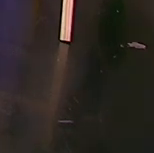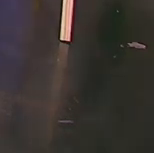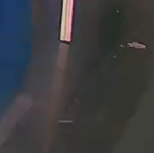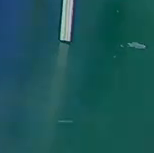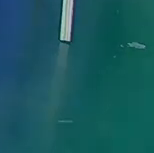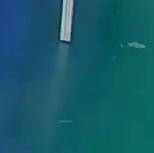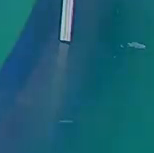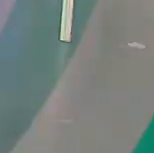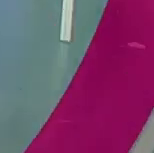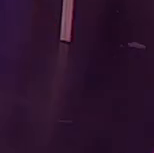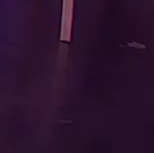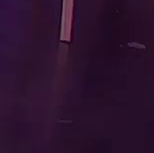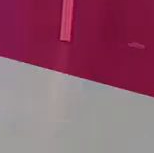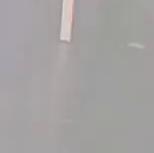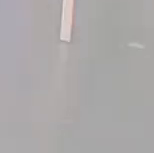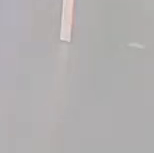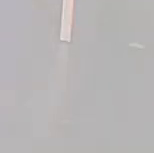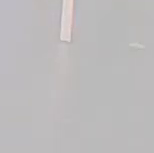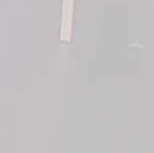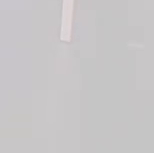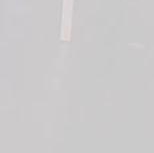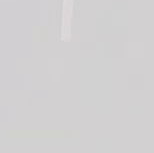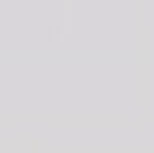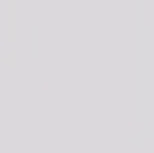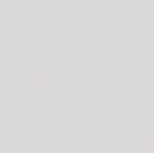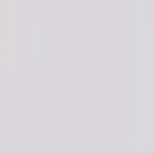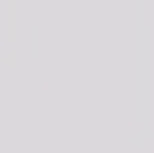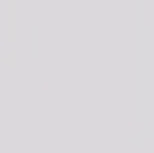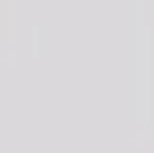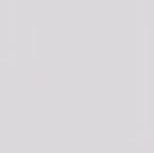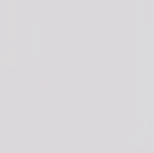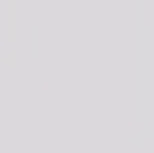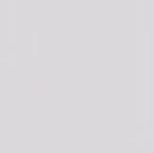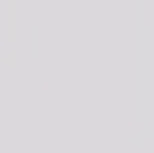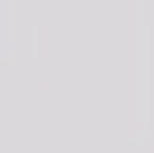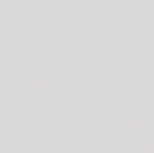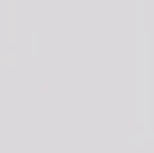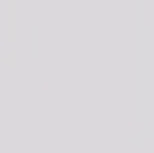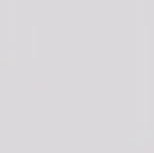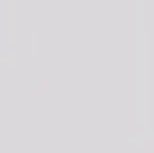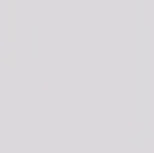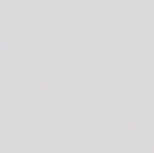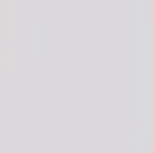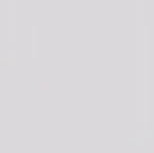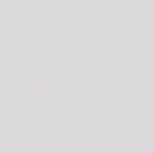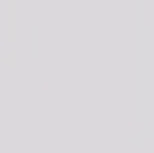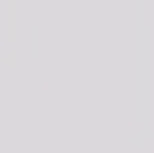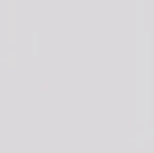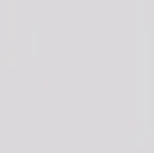Let's put on our astronaut suit Let's get into our fashion